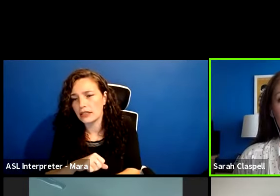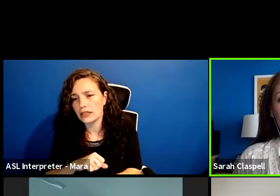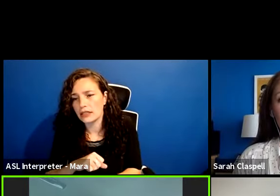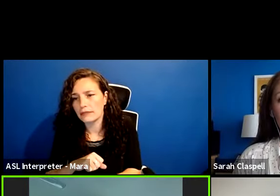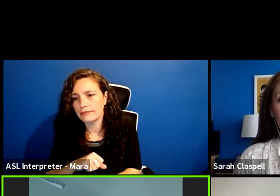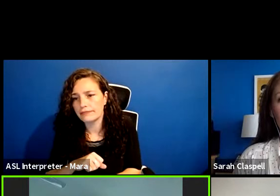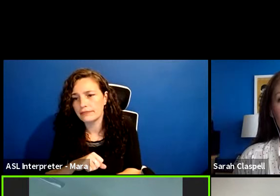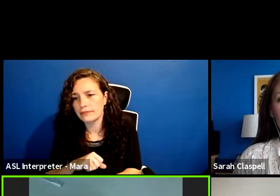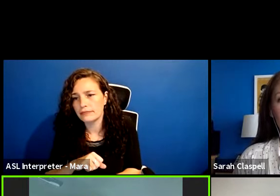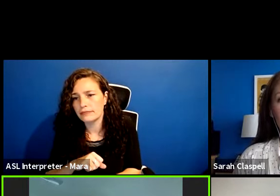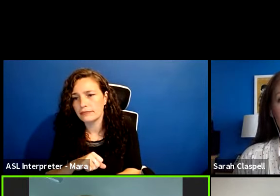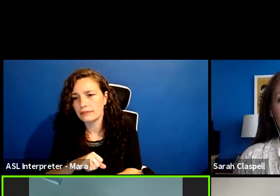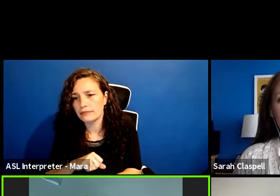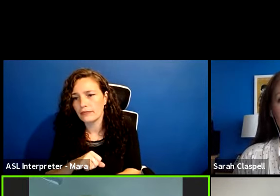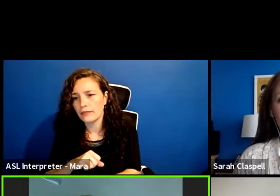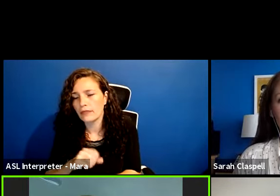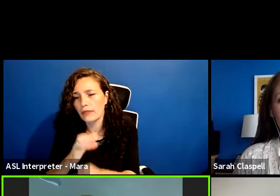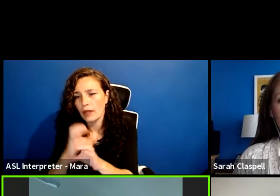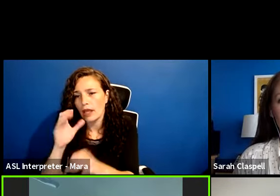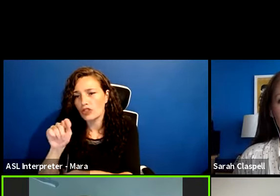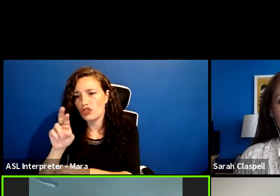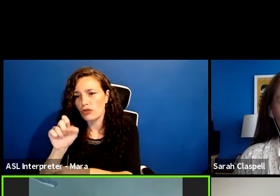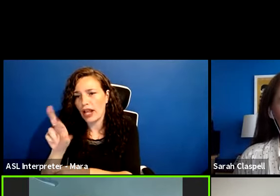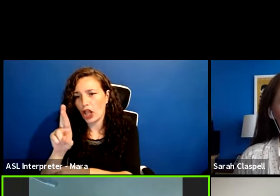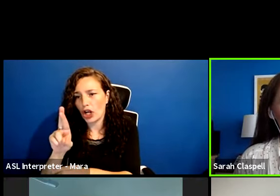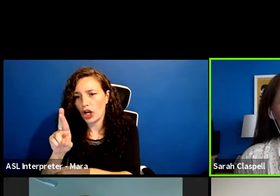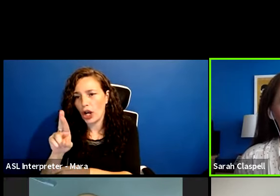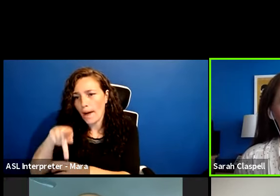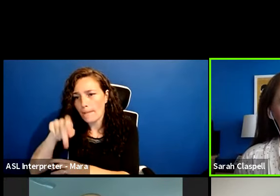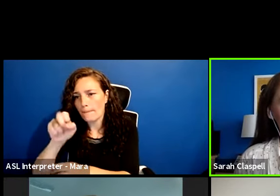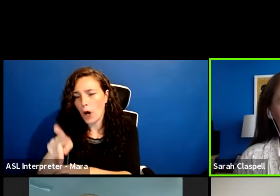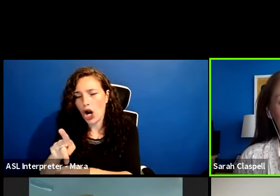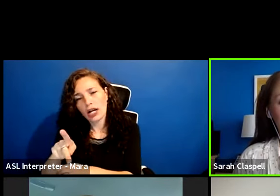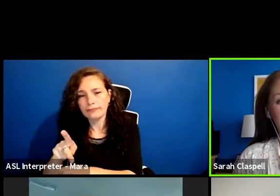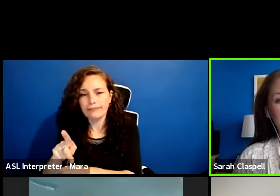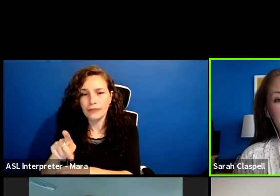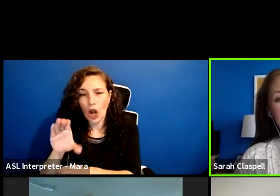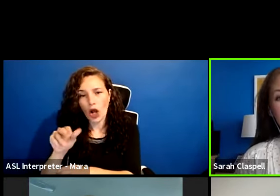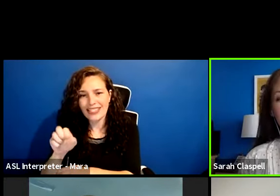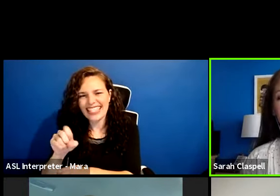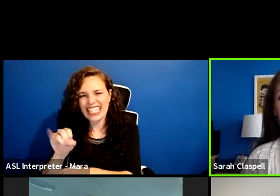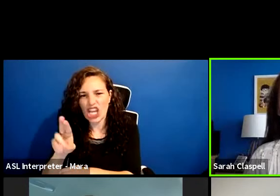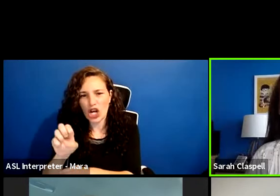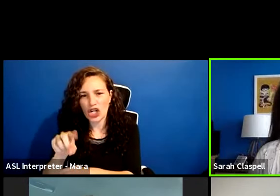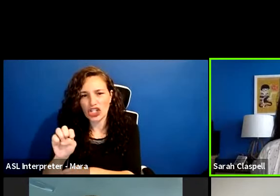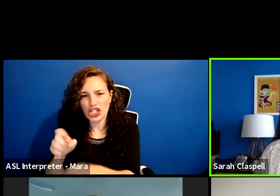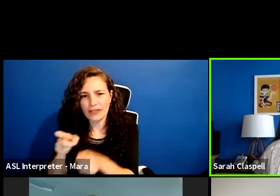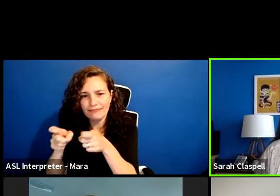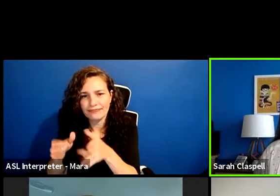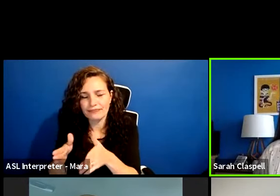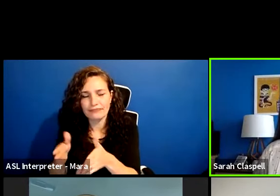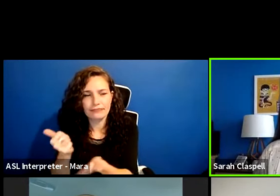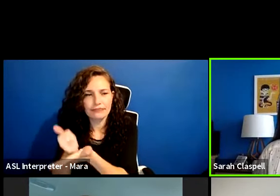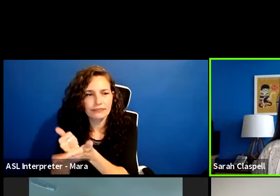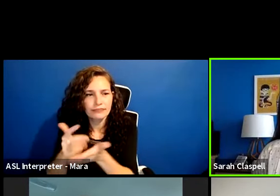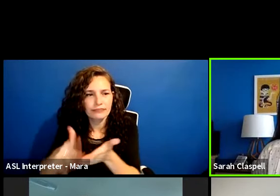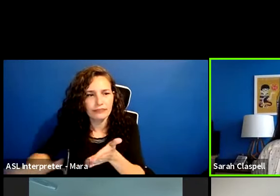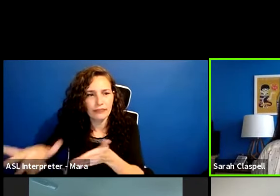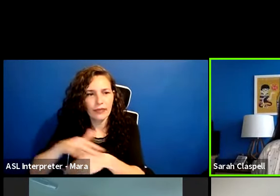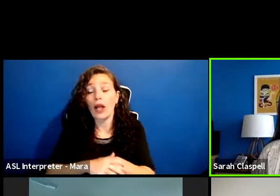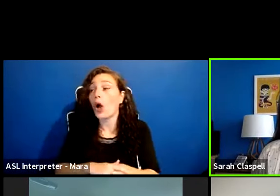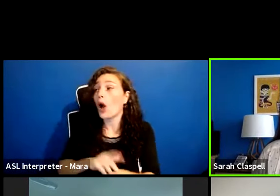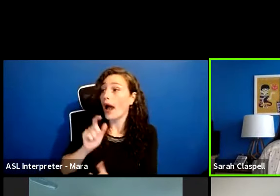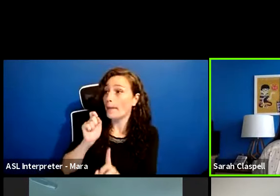A trailer park concierge. All right. Um, Oscar, the, uh, picky trailer park